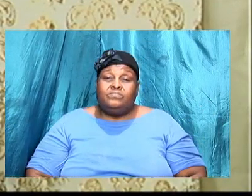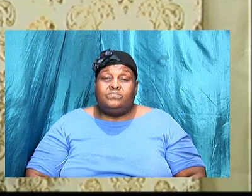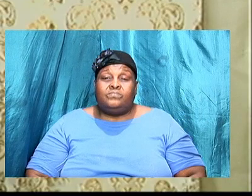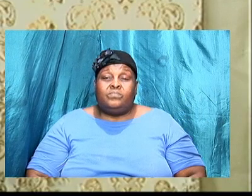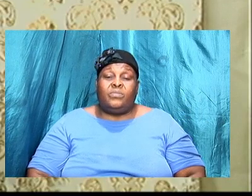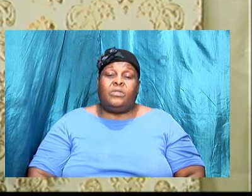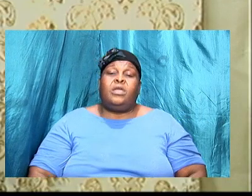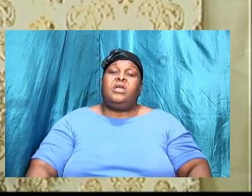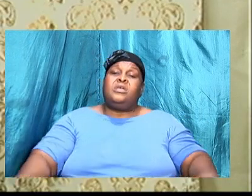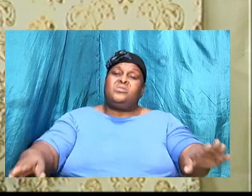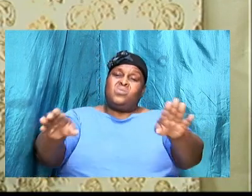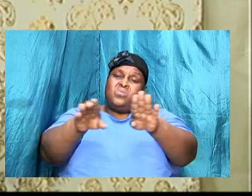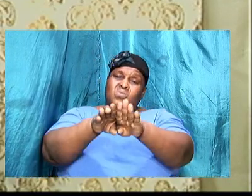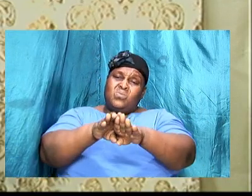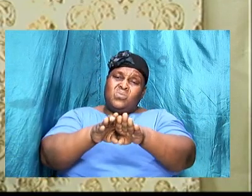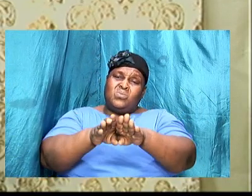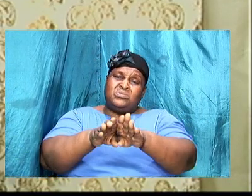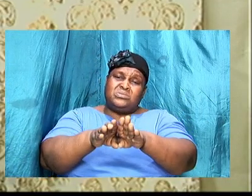and shut some doors